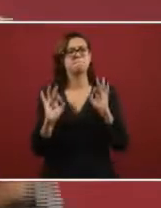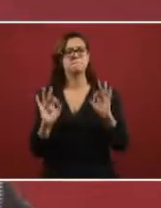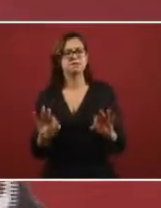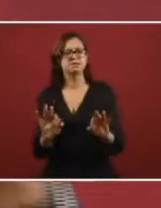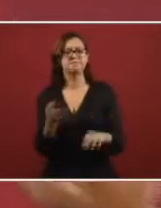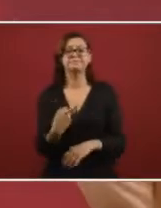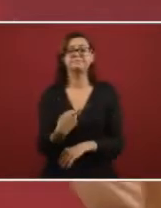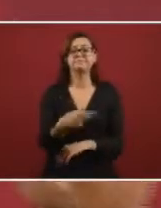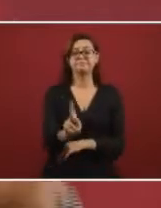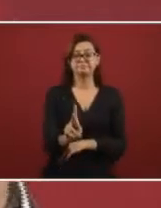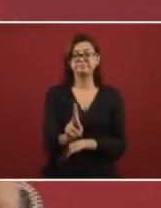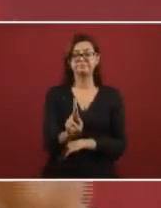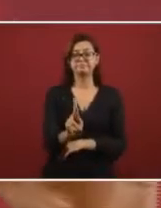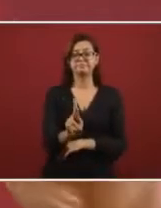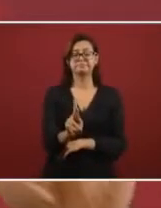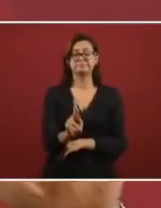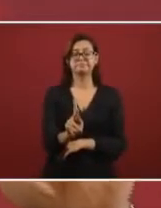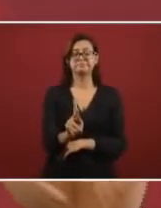but